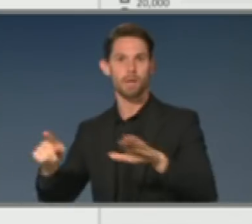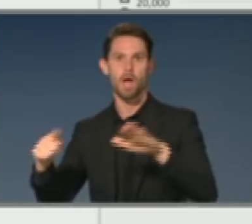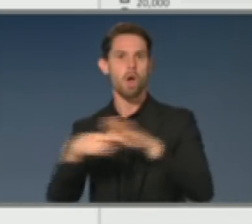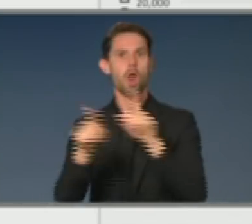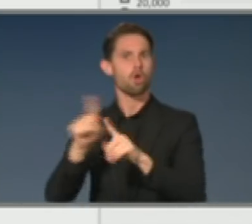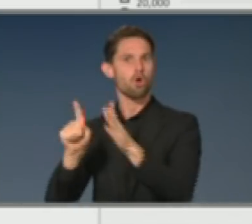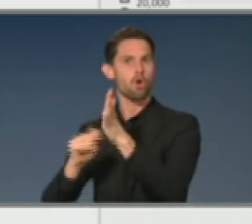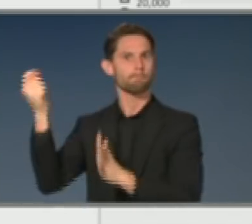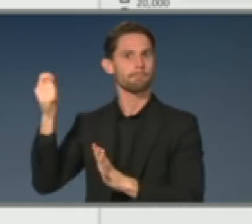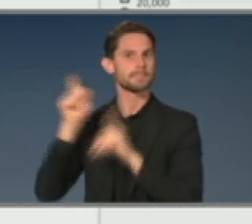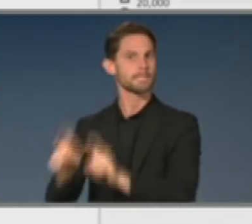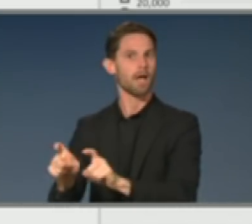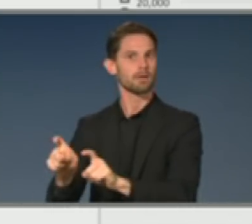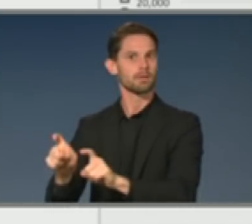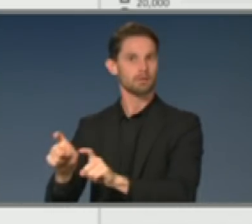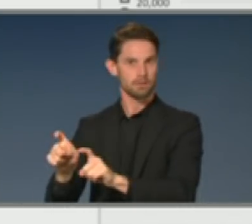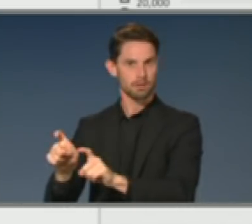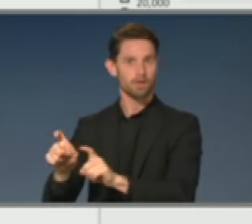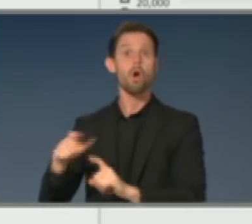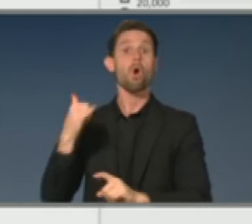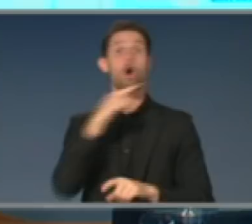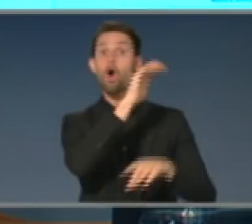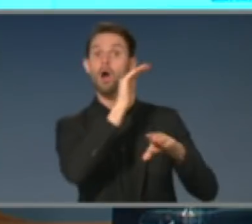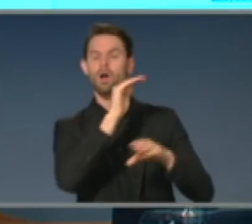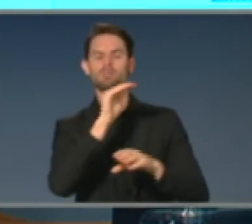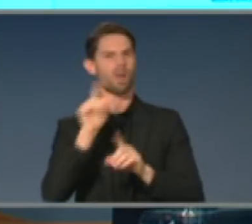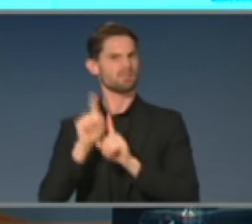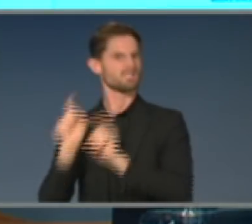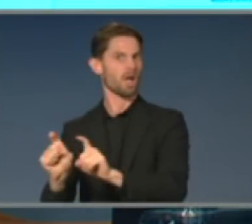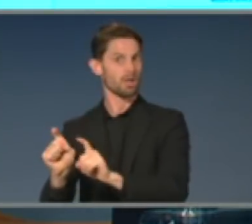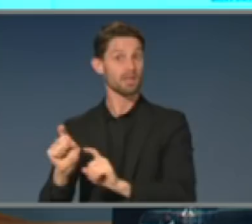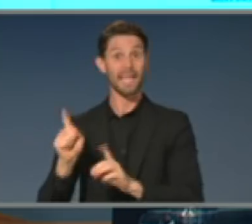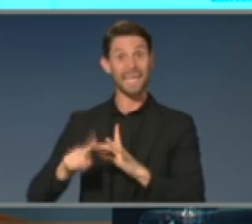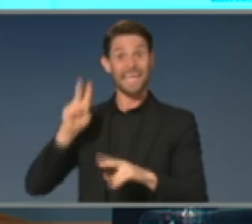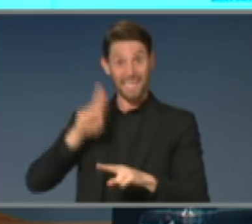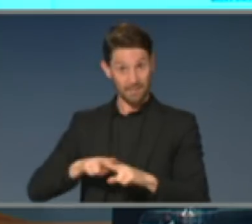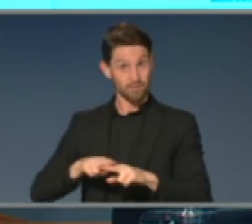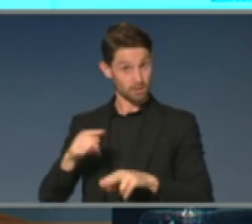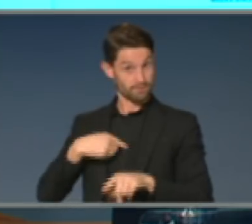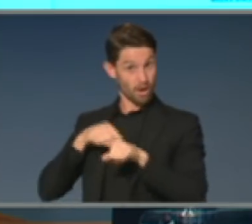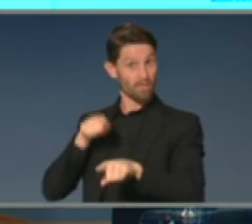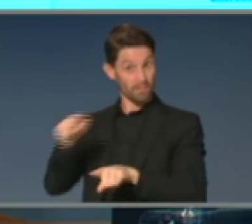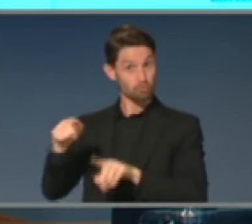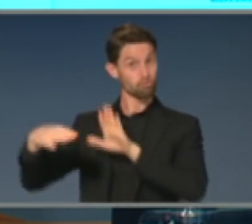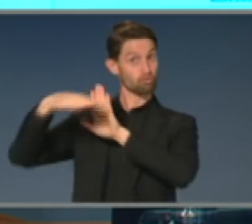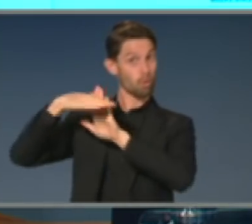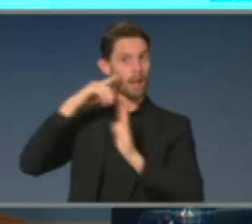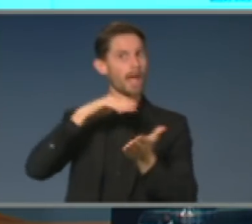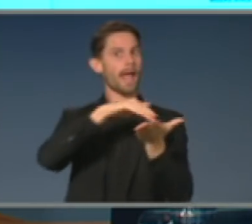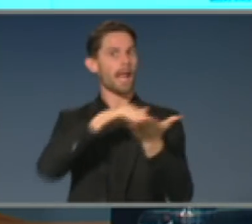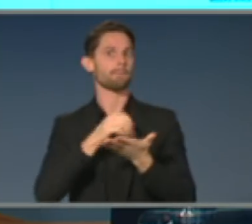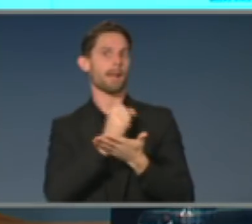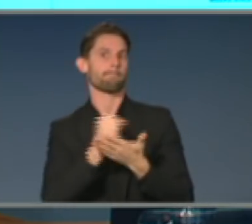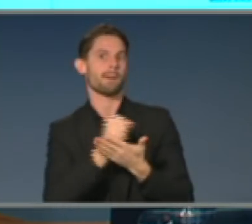all contacts. That has a huge reduction in the spread of the virus, which I'll show later on,